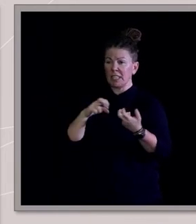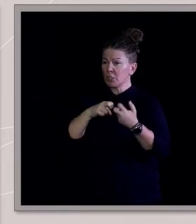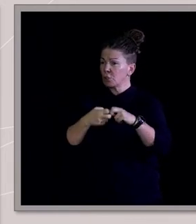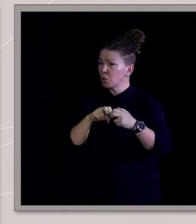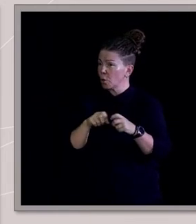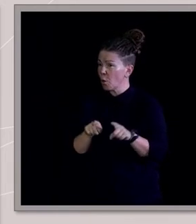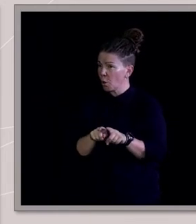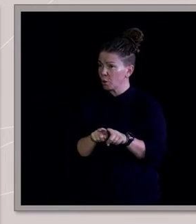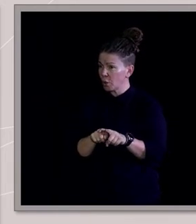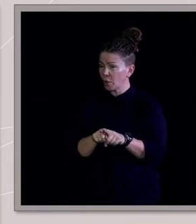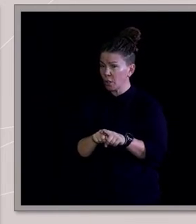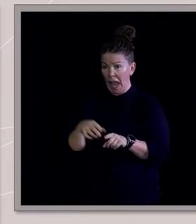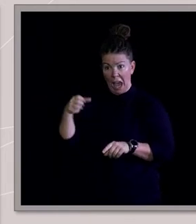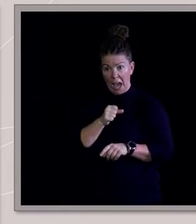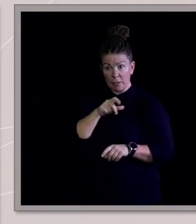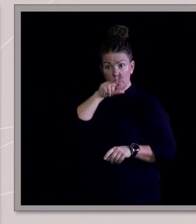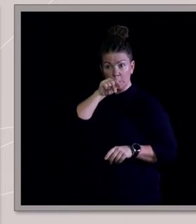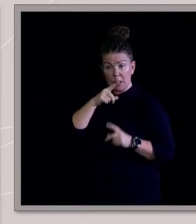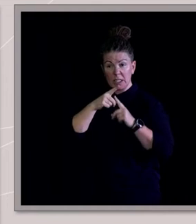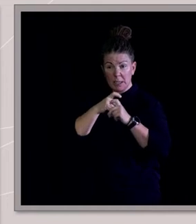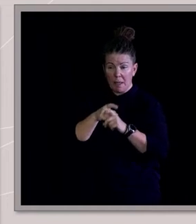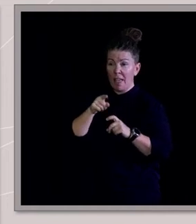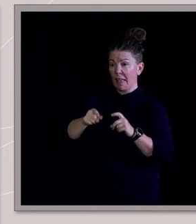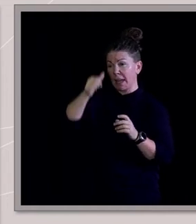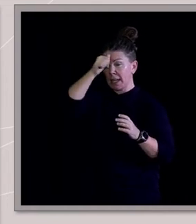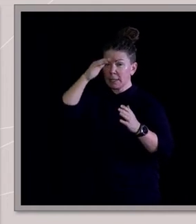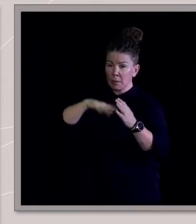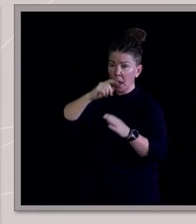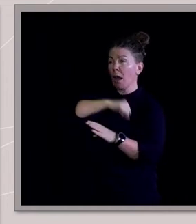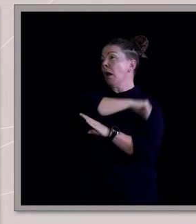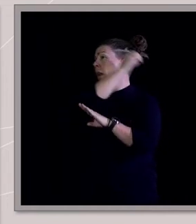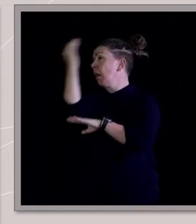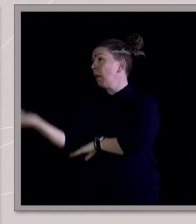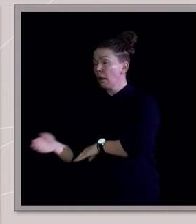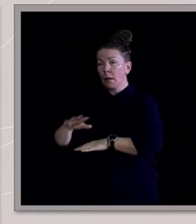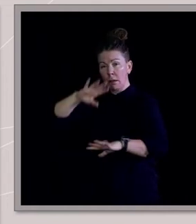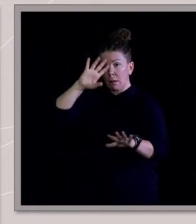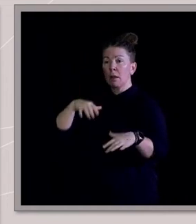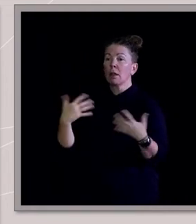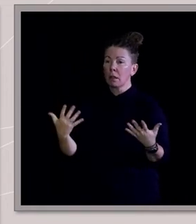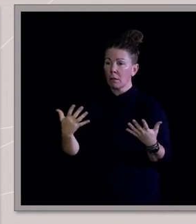even though you didn't have to speak in tongues, those experiences and the falling over and all these different things,